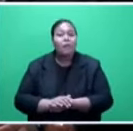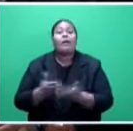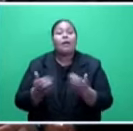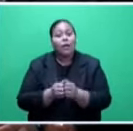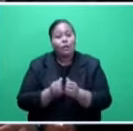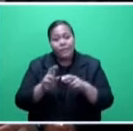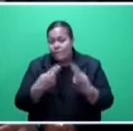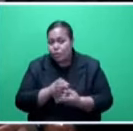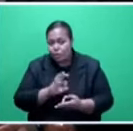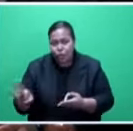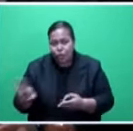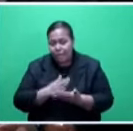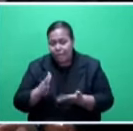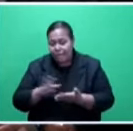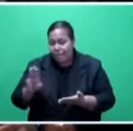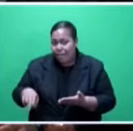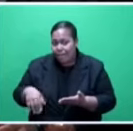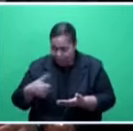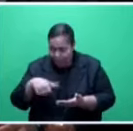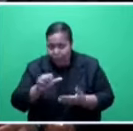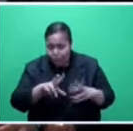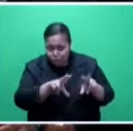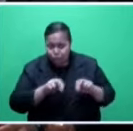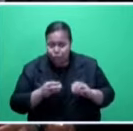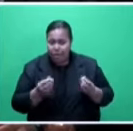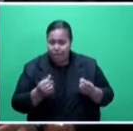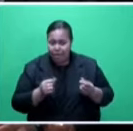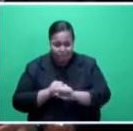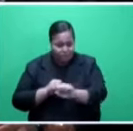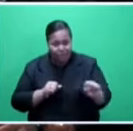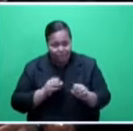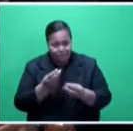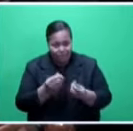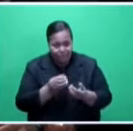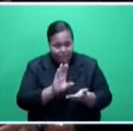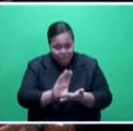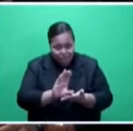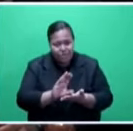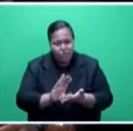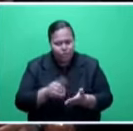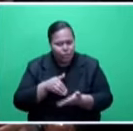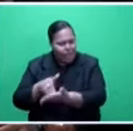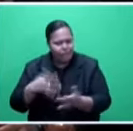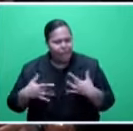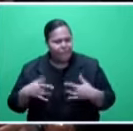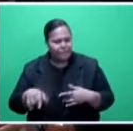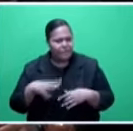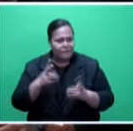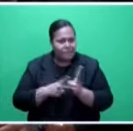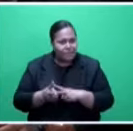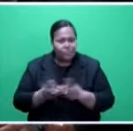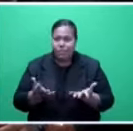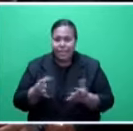money from their fund to help rebuild the lives of their relatives in the villages? The expectations of the people are very high.